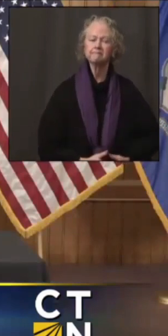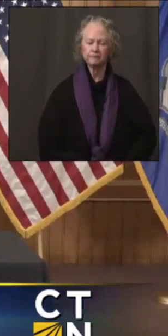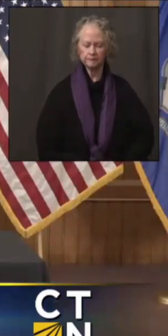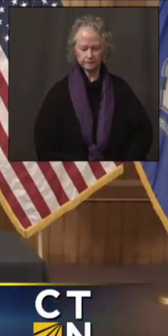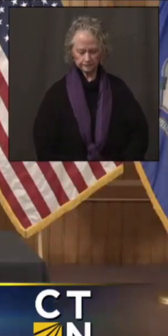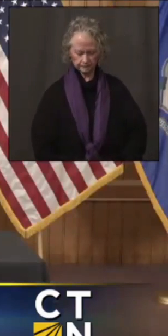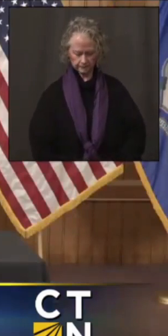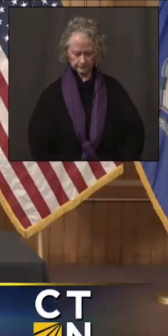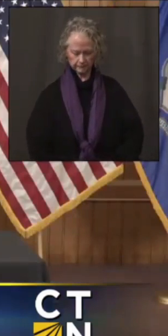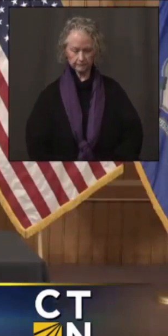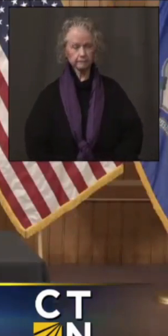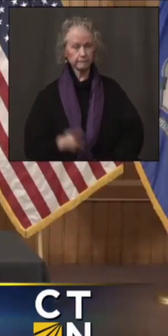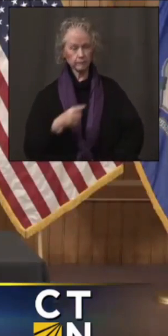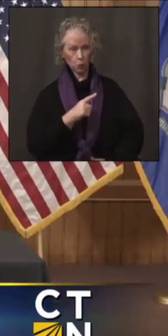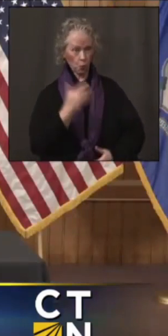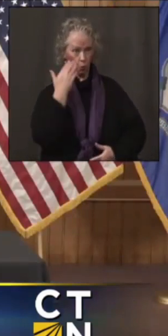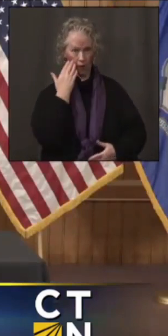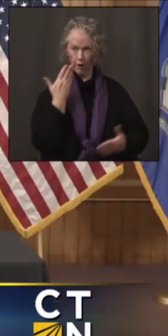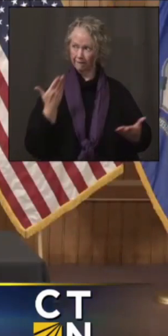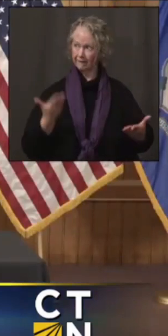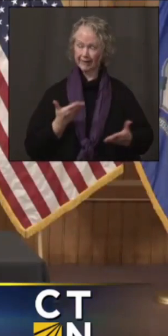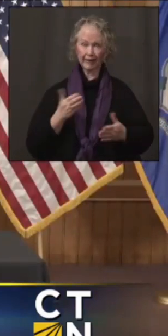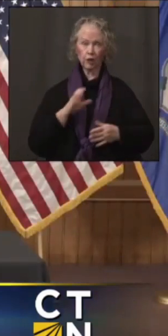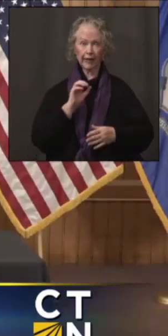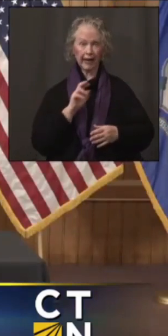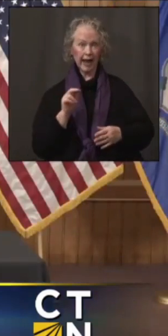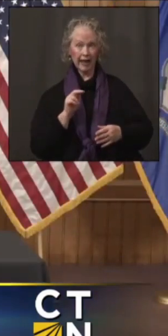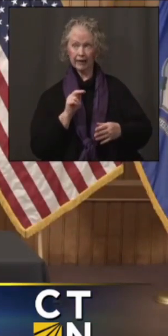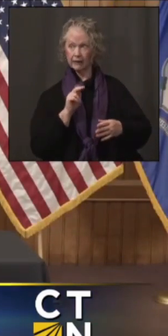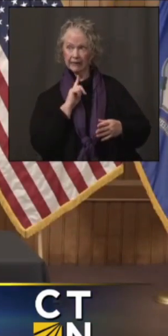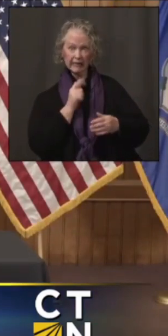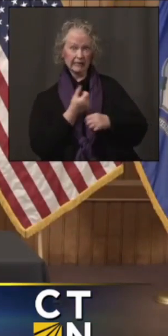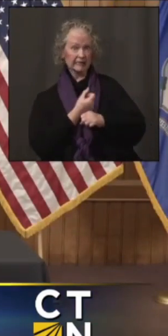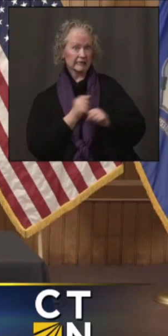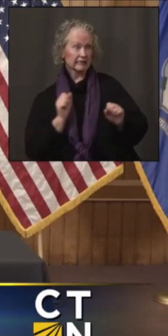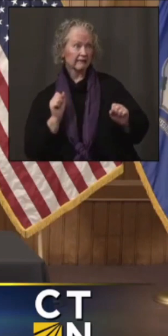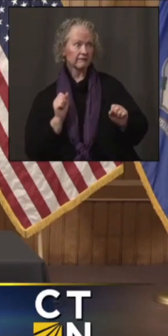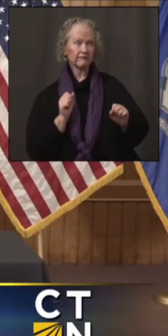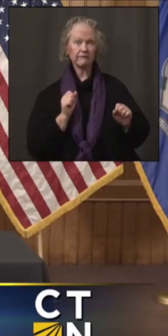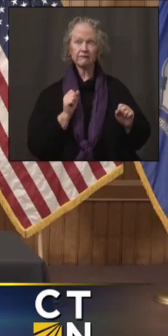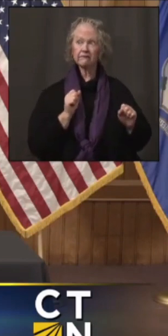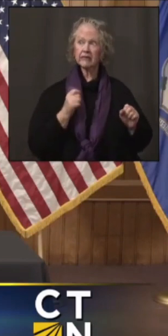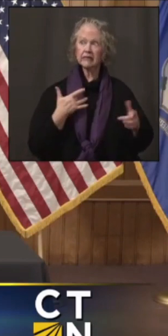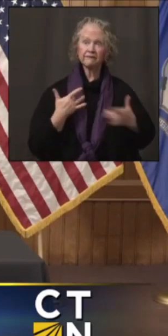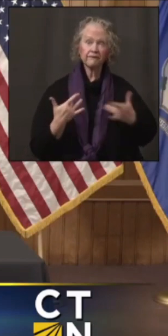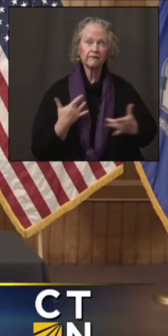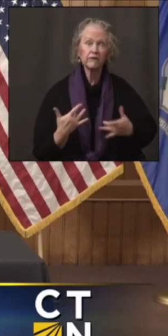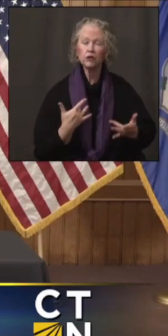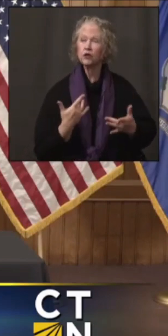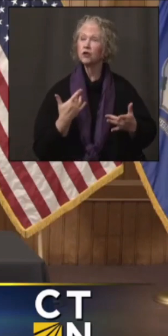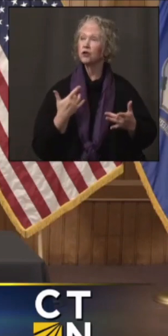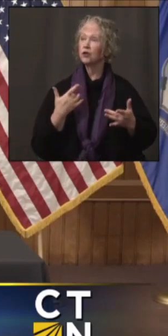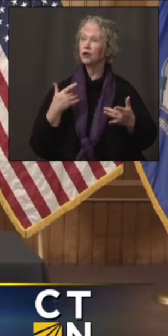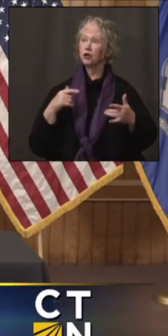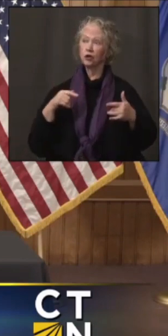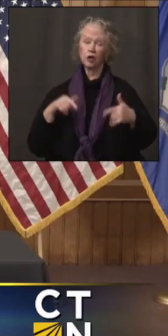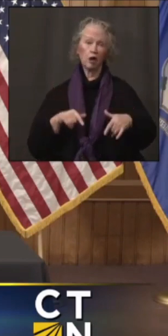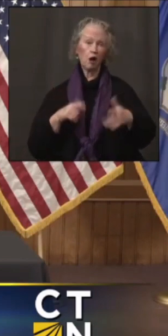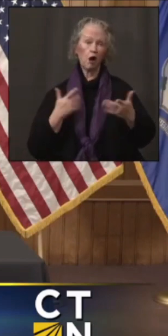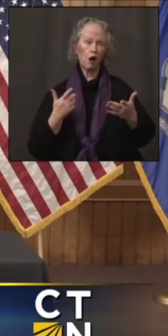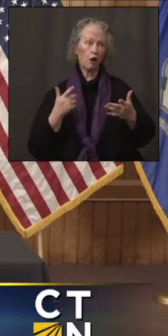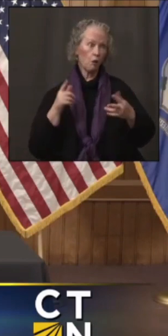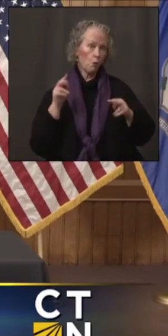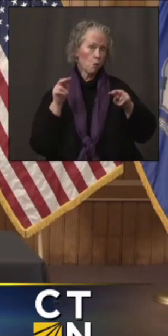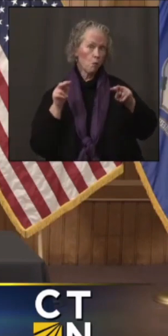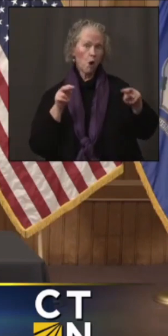Are you aware here in Connecticut of any safety concerns with state facilities? Has security been heightened there? And is it something that you're